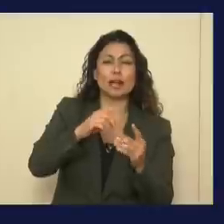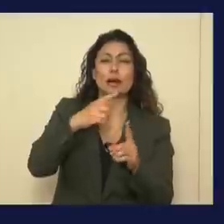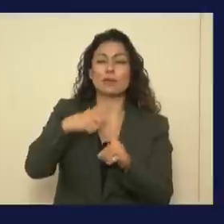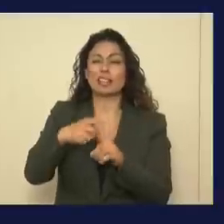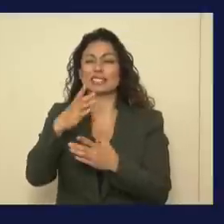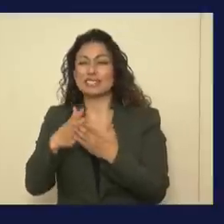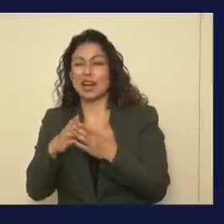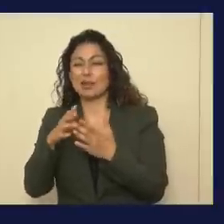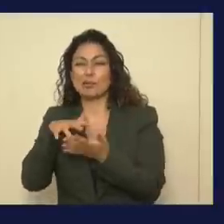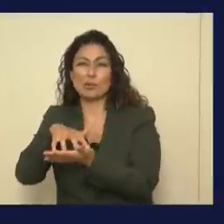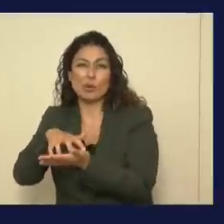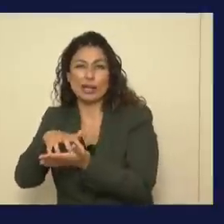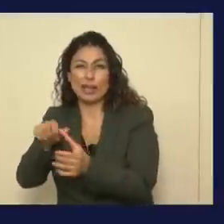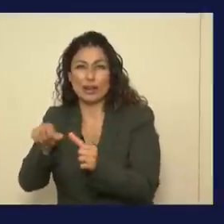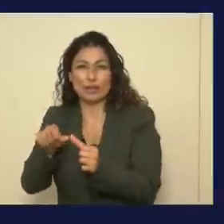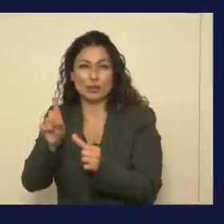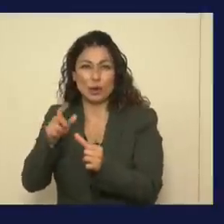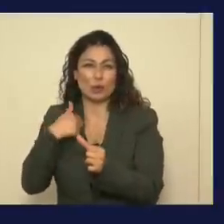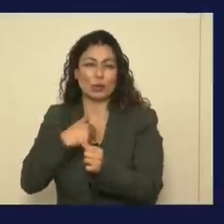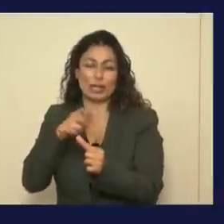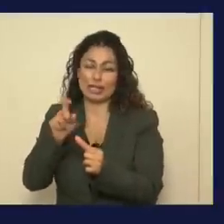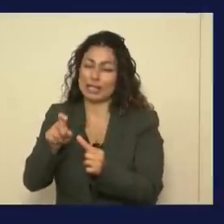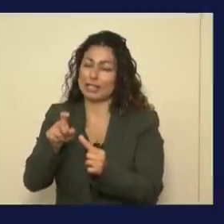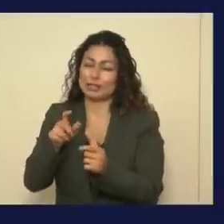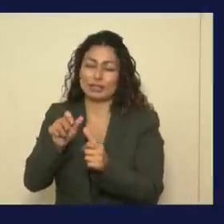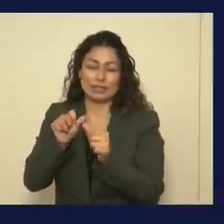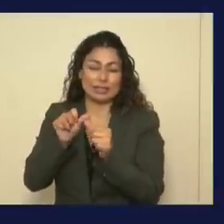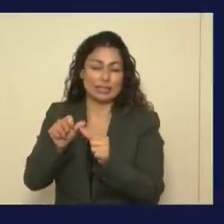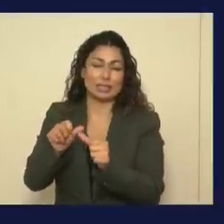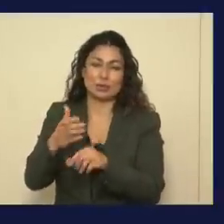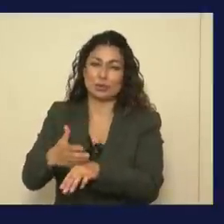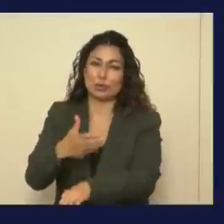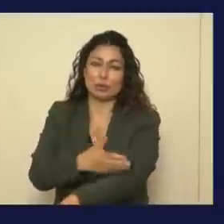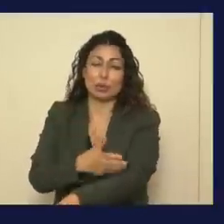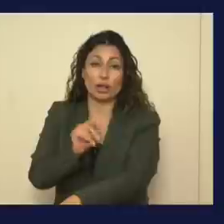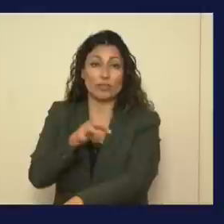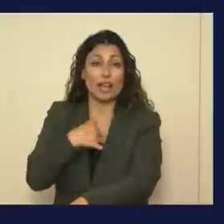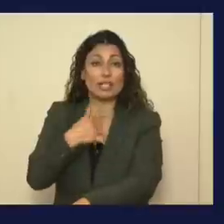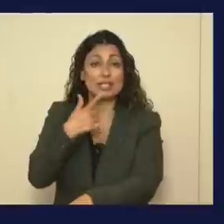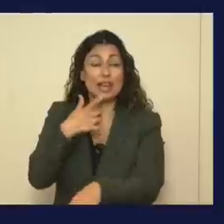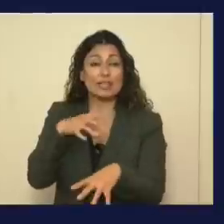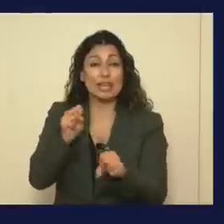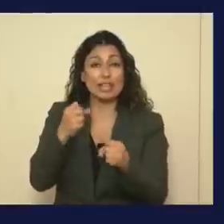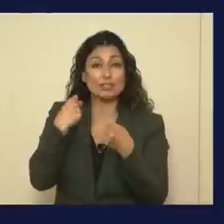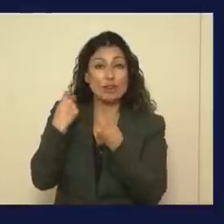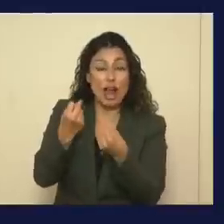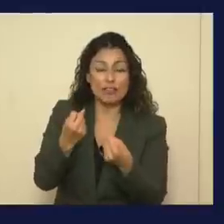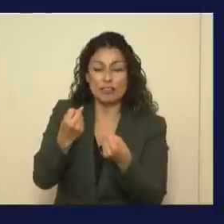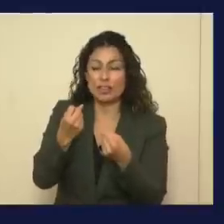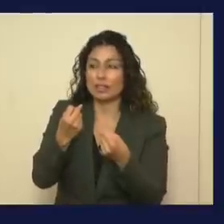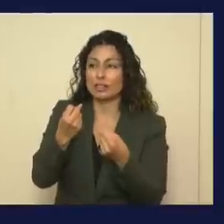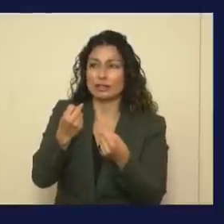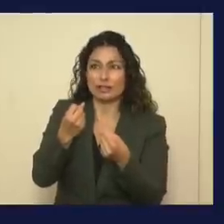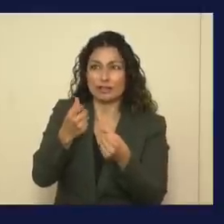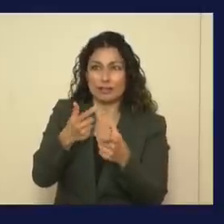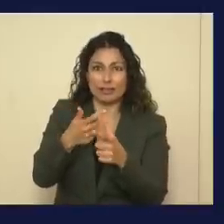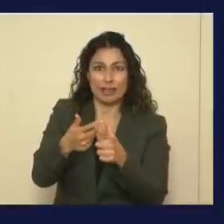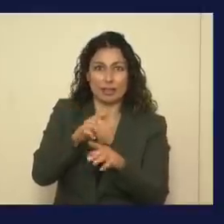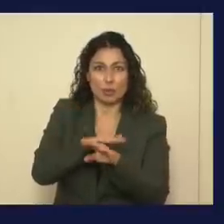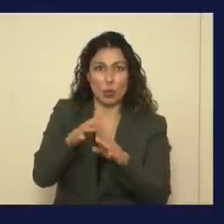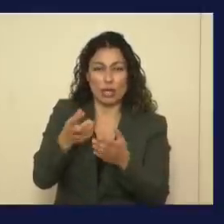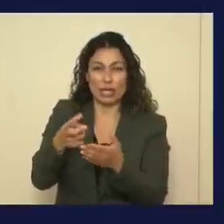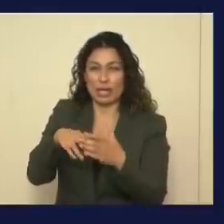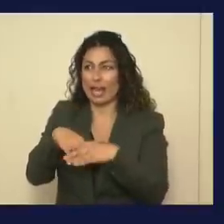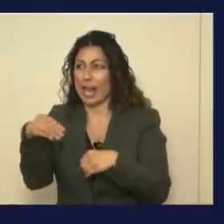still struggling to meet these requirements. If I say, take a drive, don't get out, I adhere